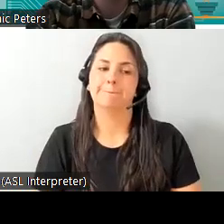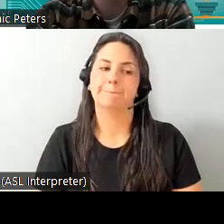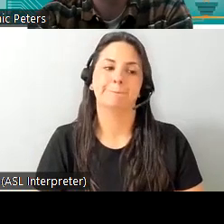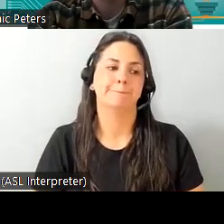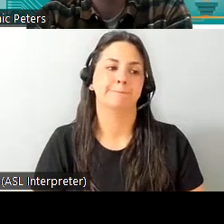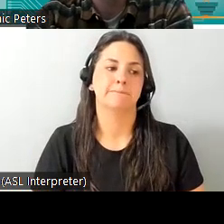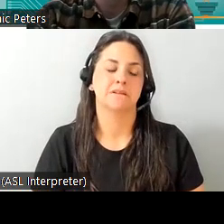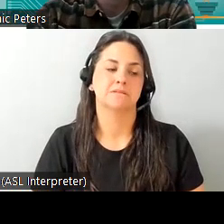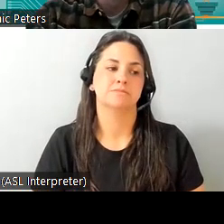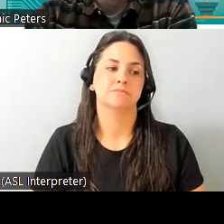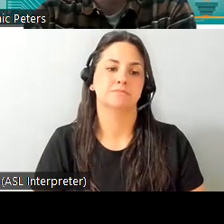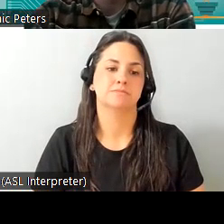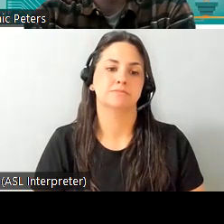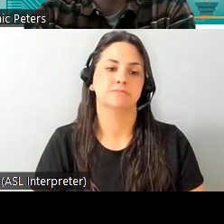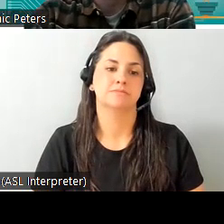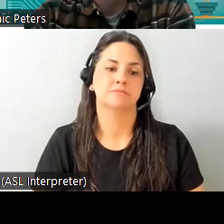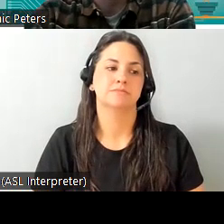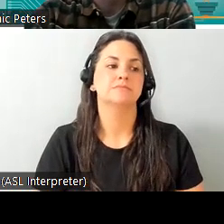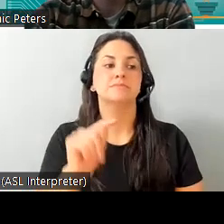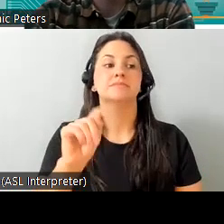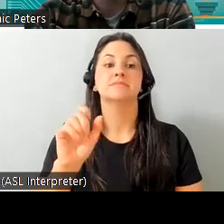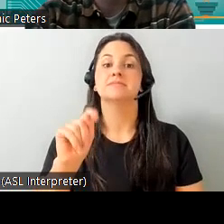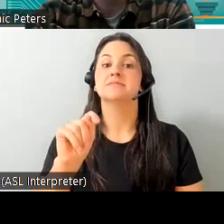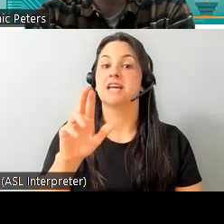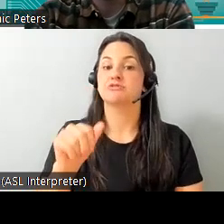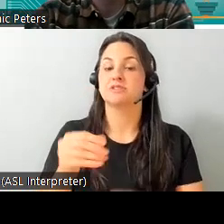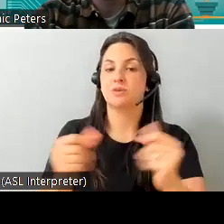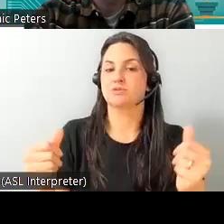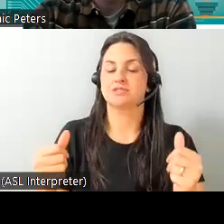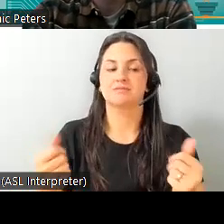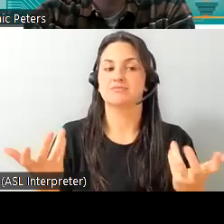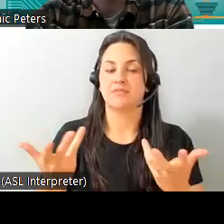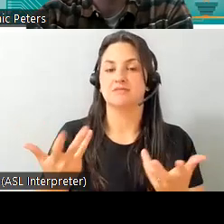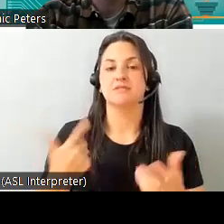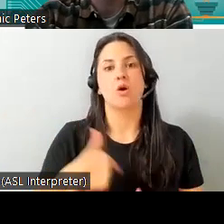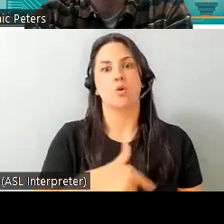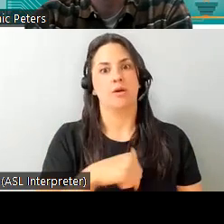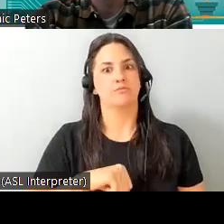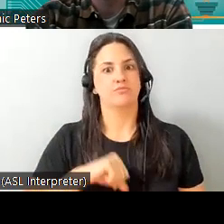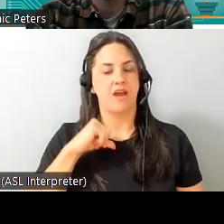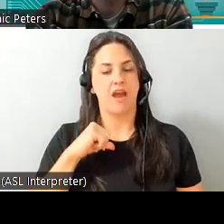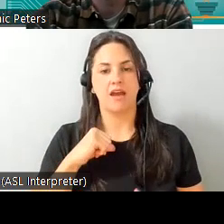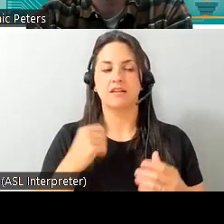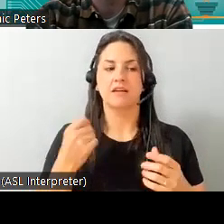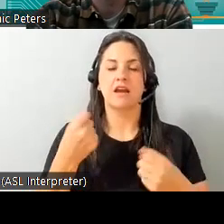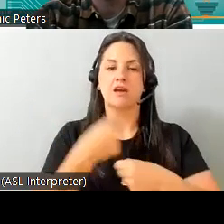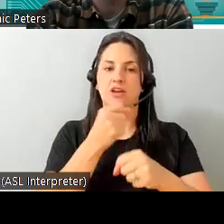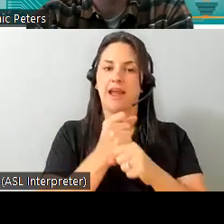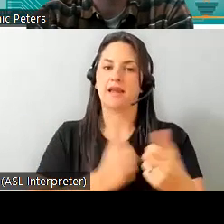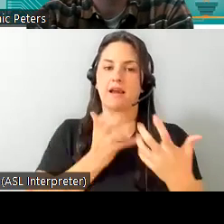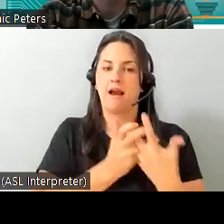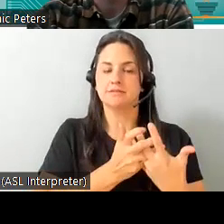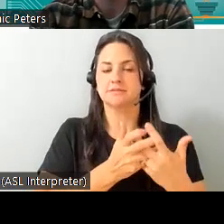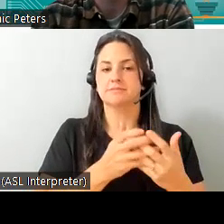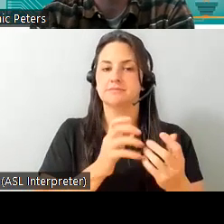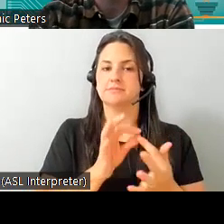the tetra solution so at tetra you know we really pride ourselves in creating customized solutions not addressed by mainstream products